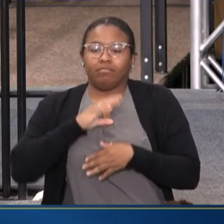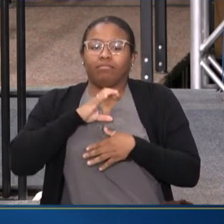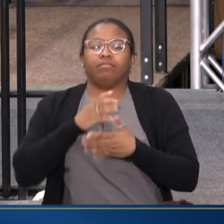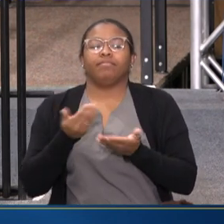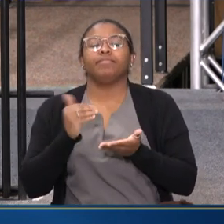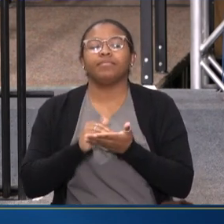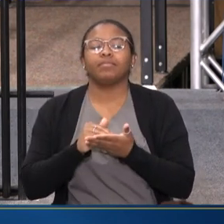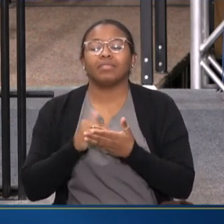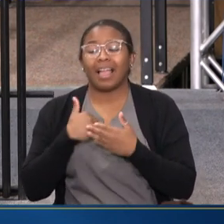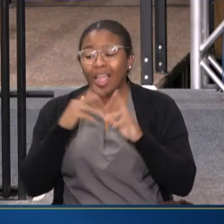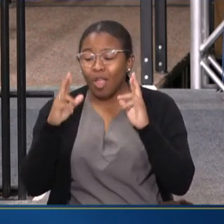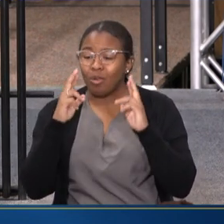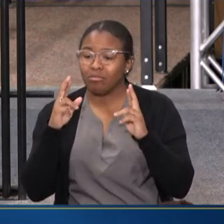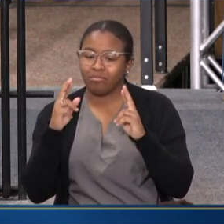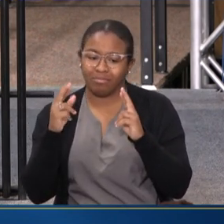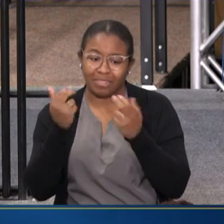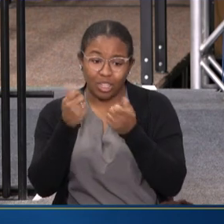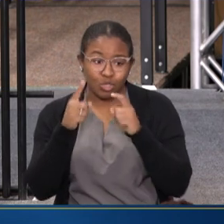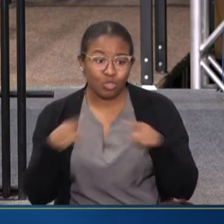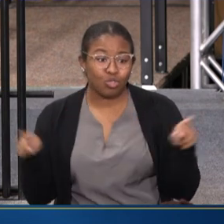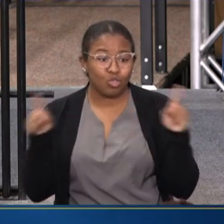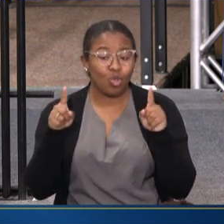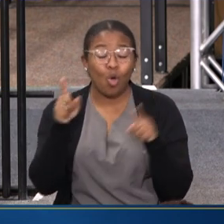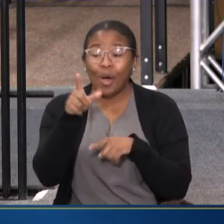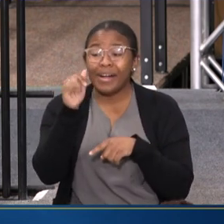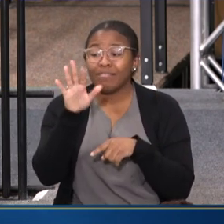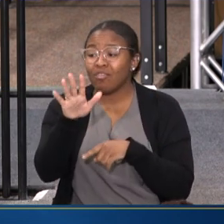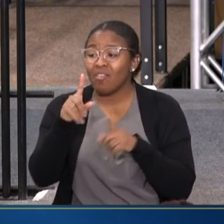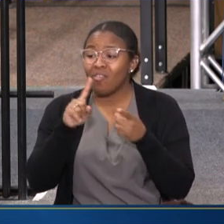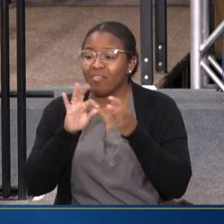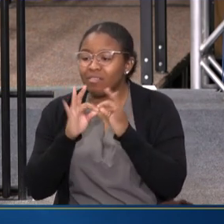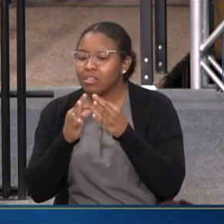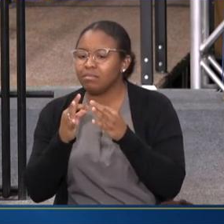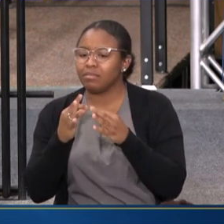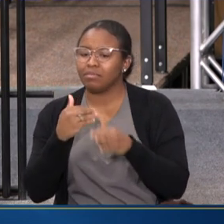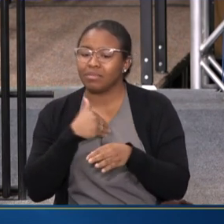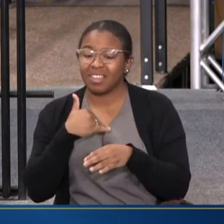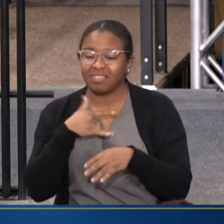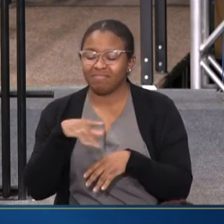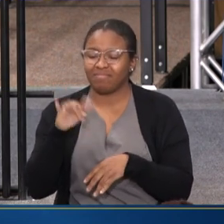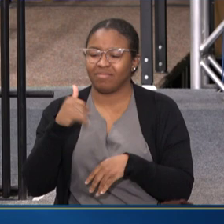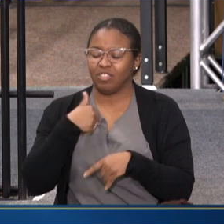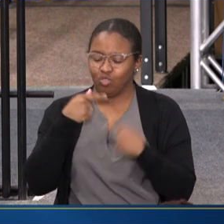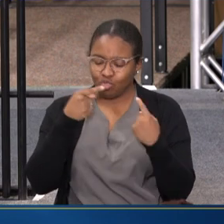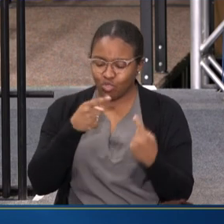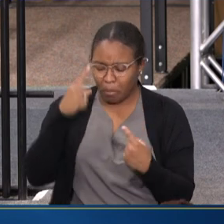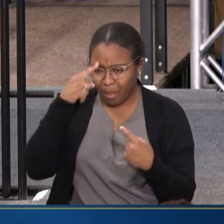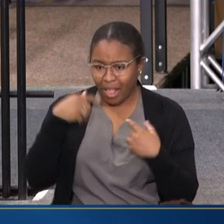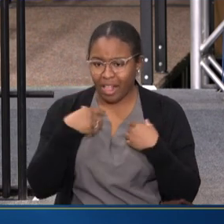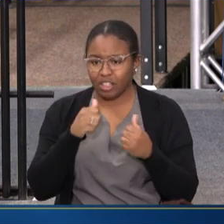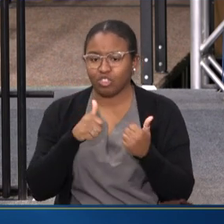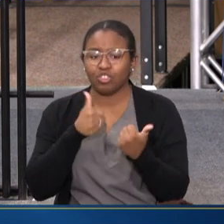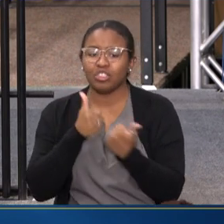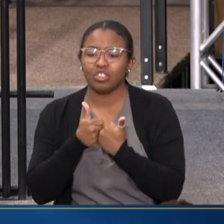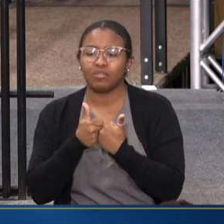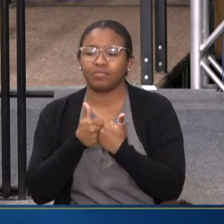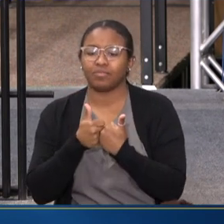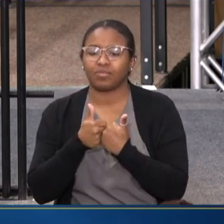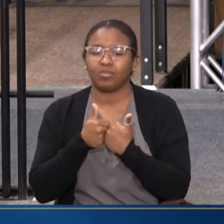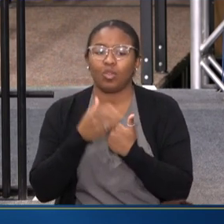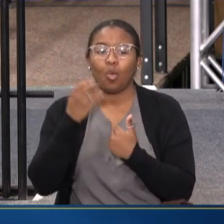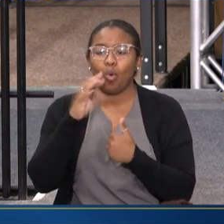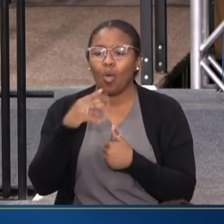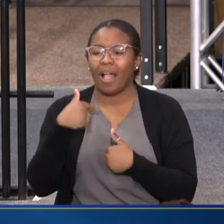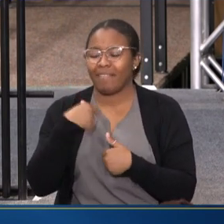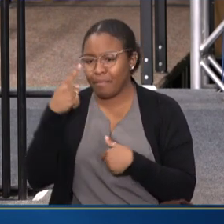HOPE THAT ANY OF YOU OR A FAMILY MEMBER WHO FIND YOURSELF STRUGGLING WITH A MENTAL HEALTH CHALLENGE OR IN A MENTAL